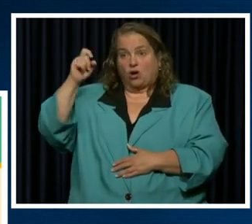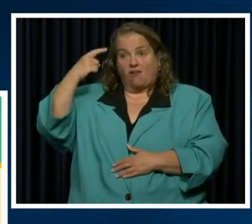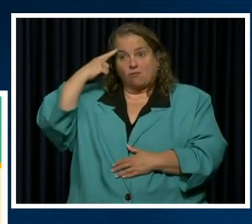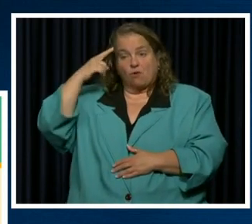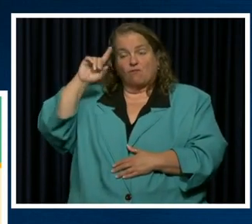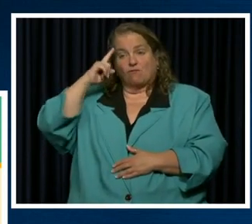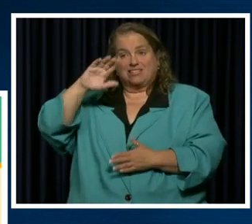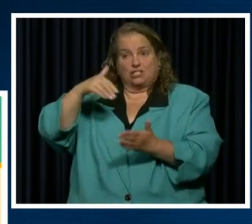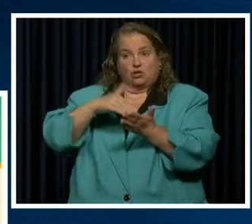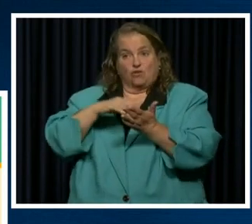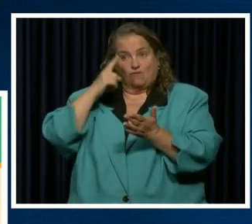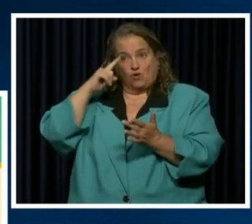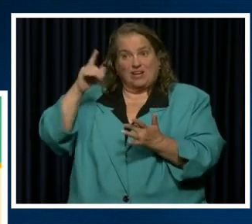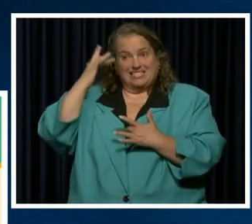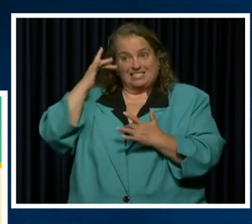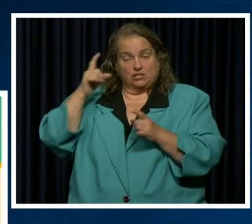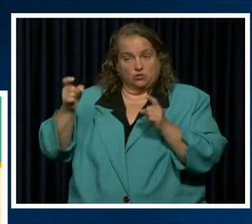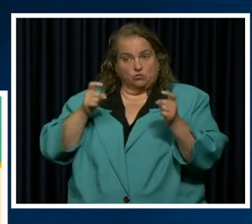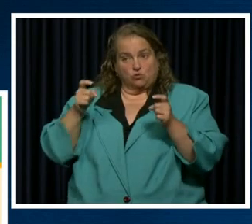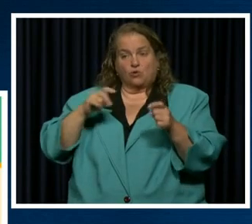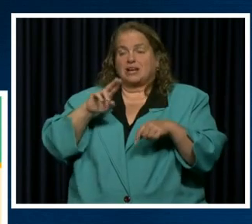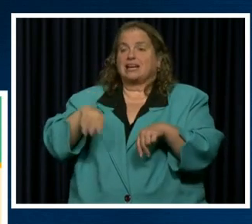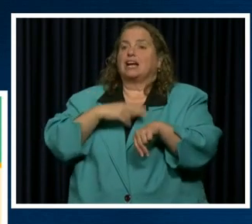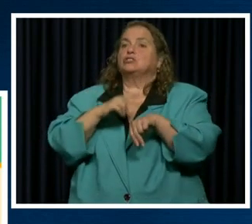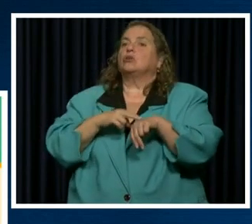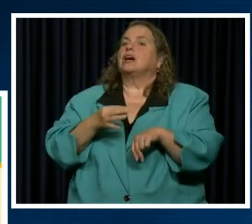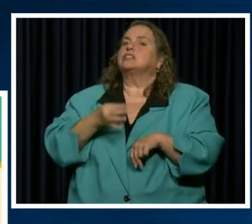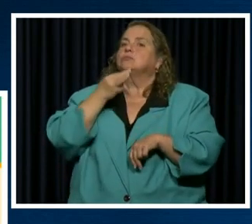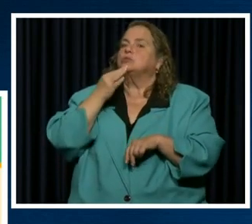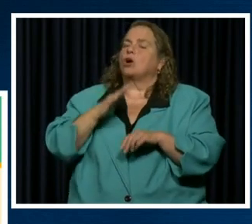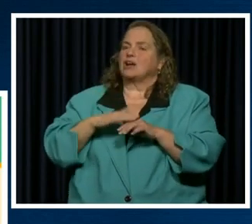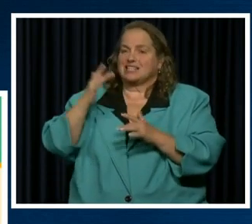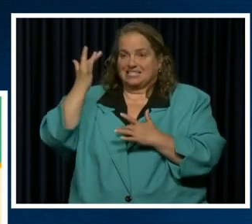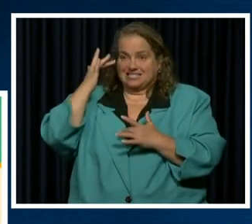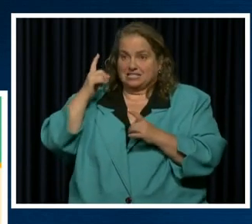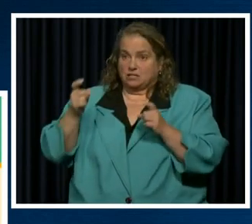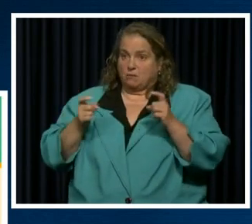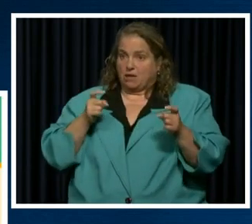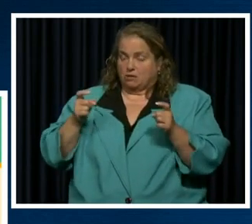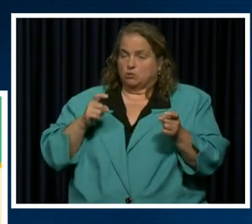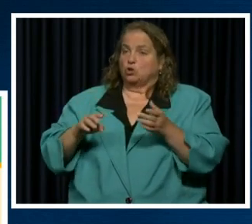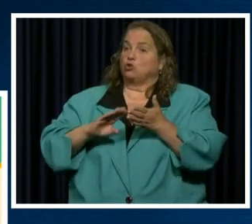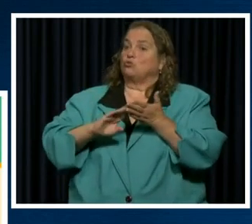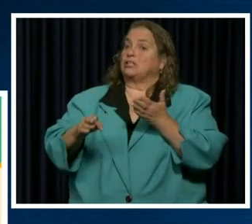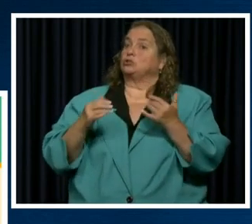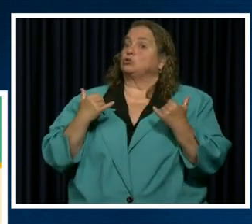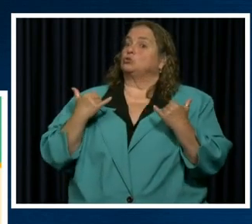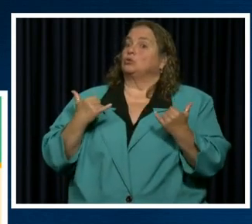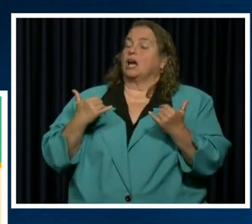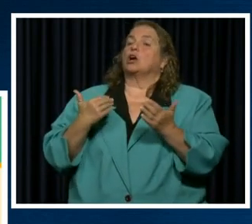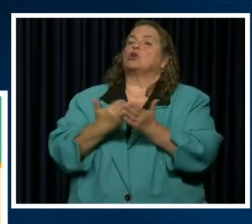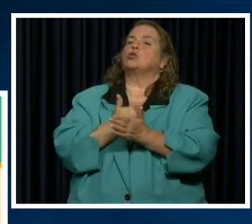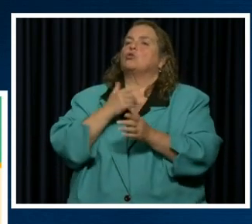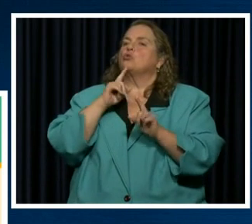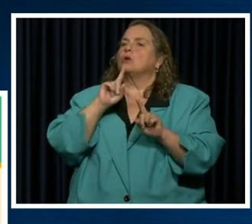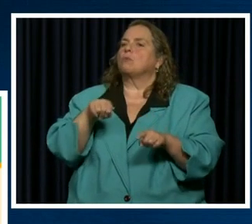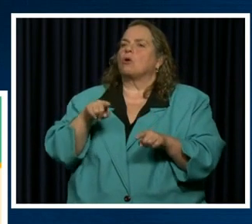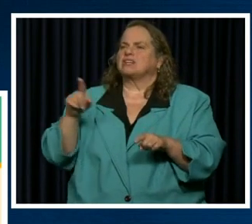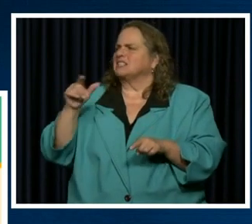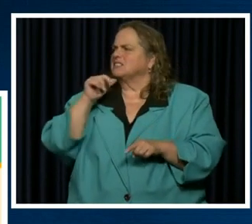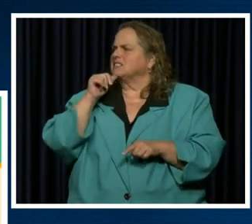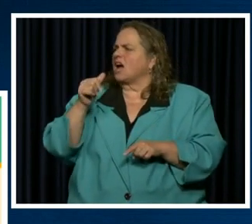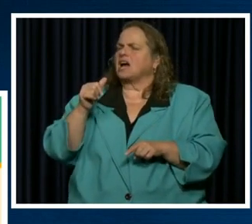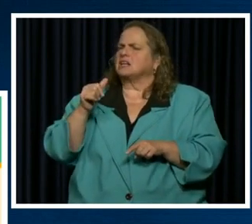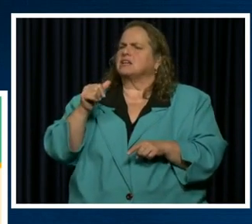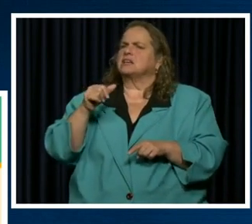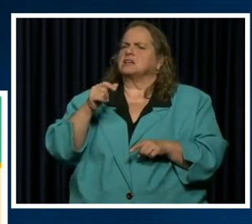Disease Control, so the National Experts on Disease Management, released today a new report. This is not unlike last week.